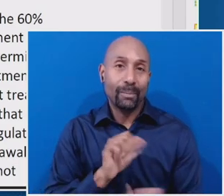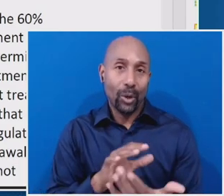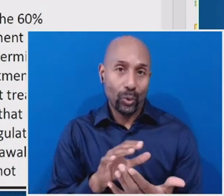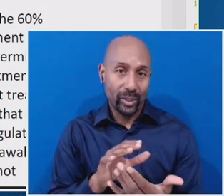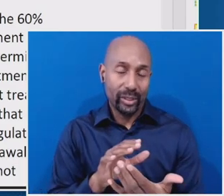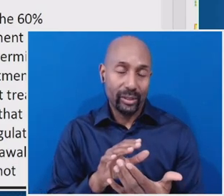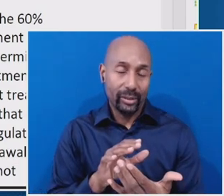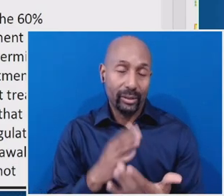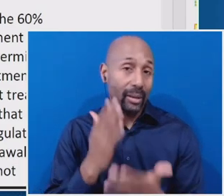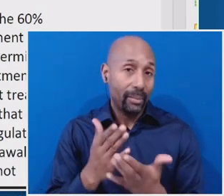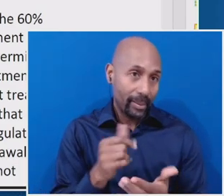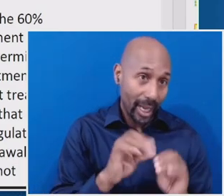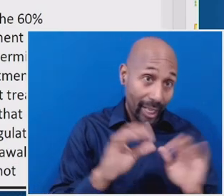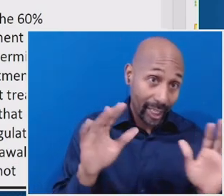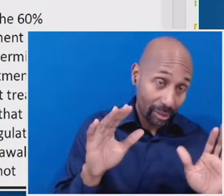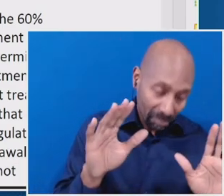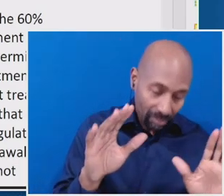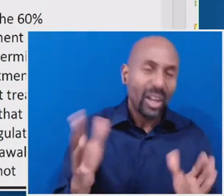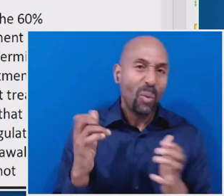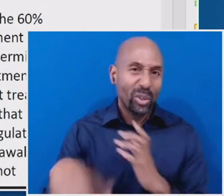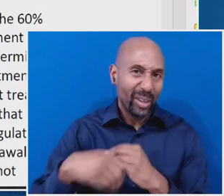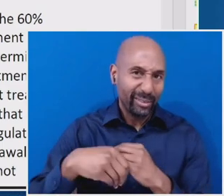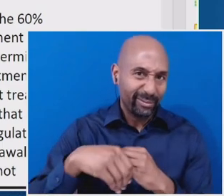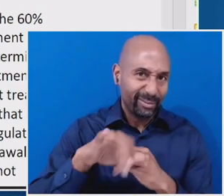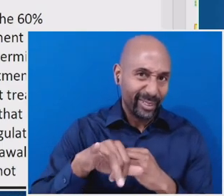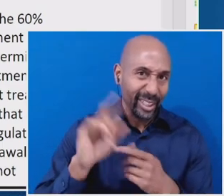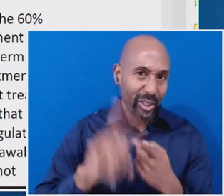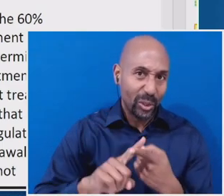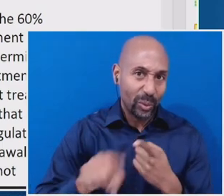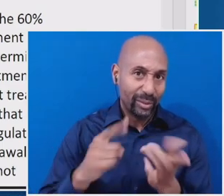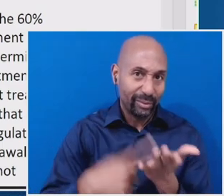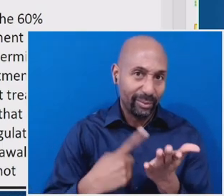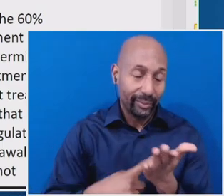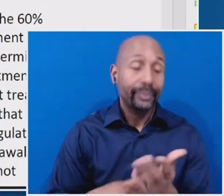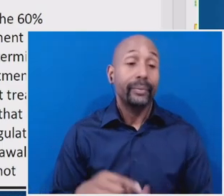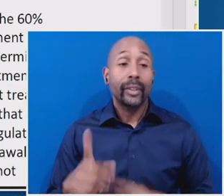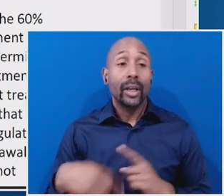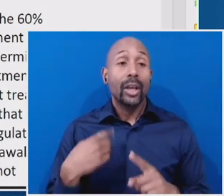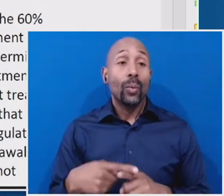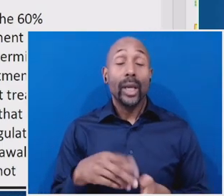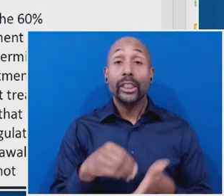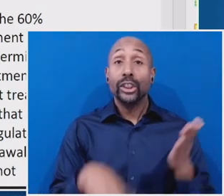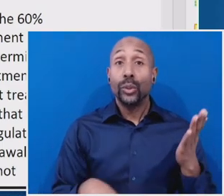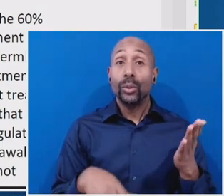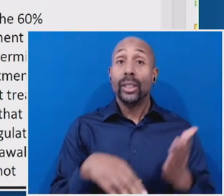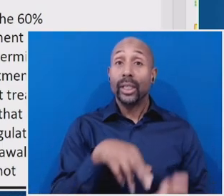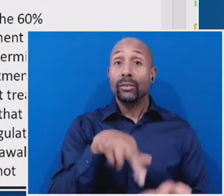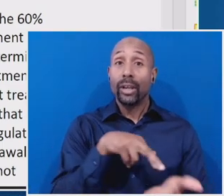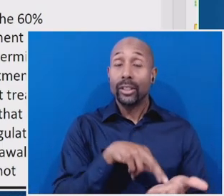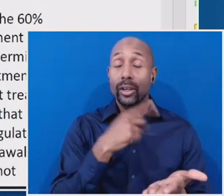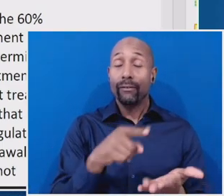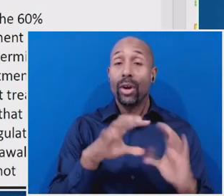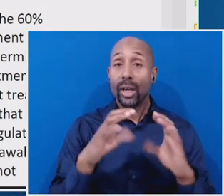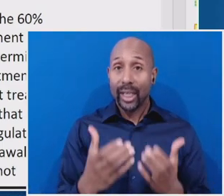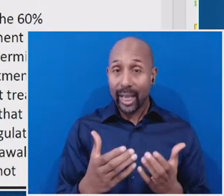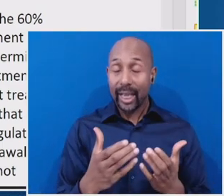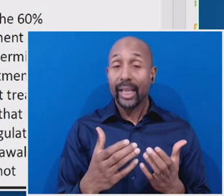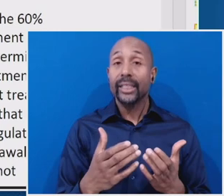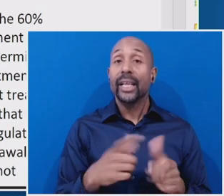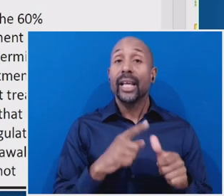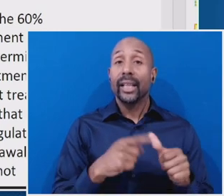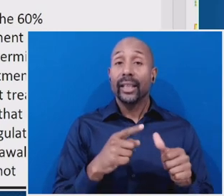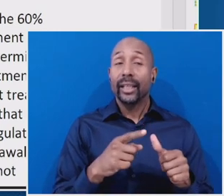immediately apparent. Uh, so when you have a student who is enrolled in a class that spans an entire term,